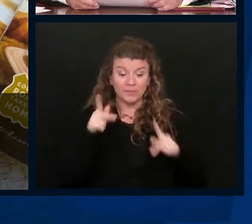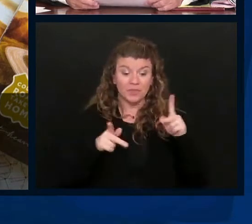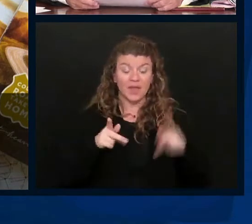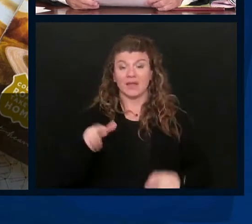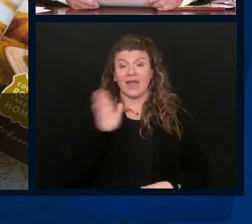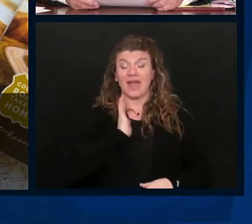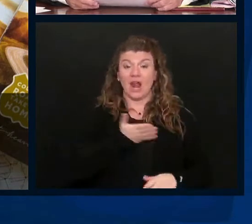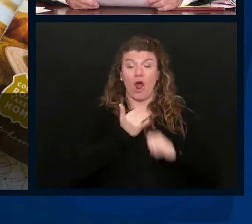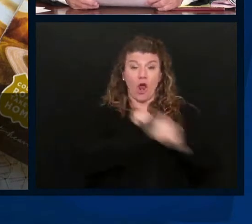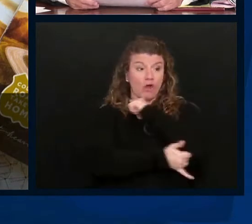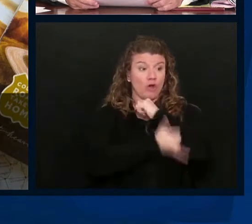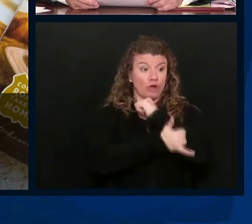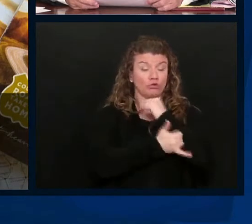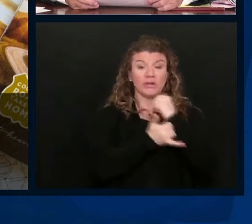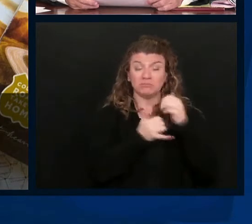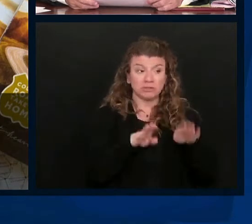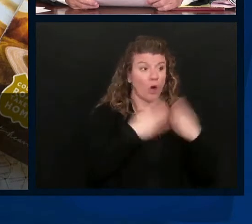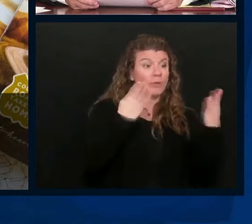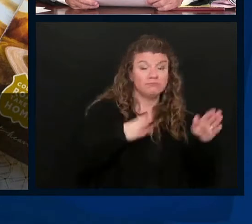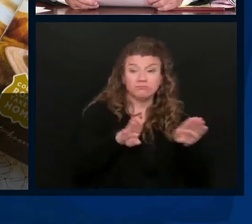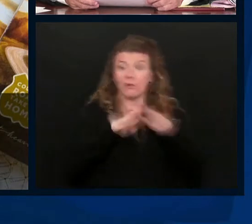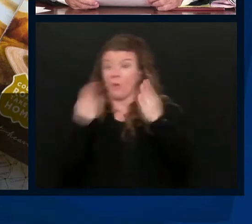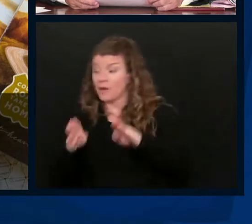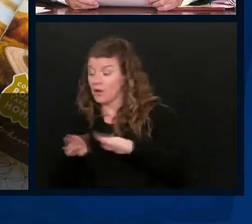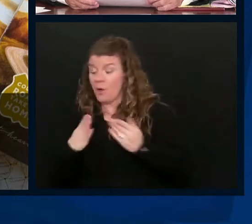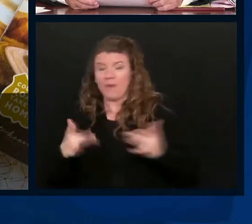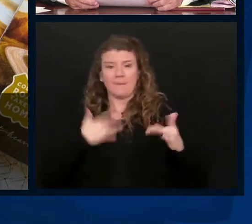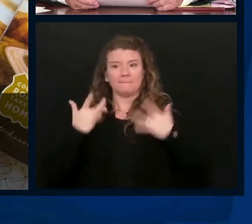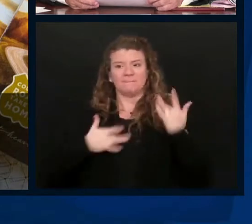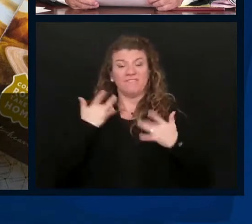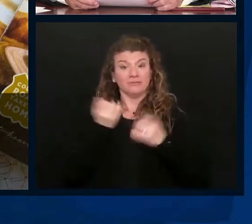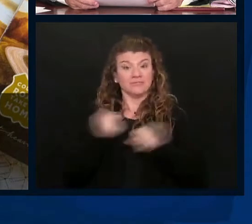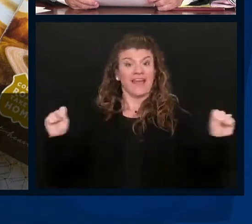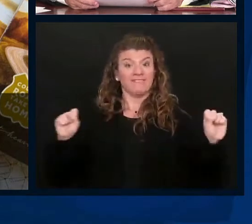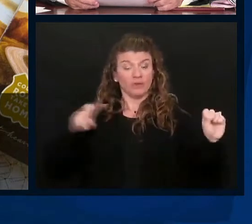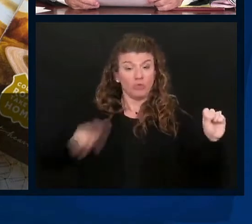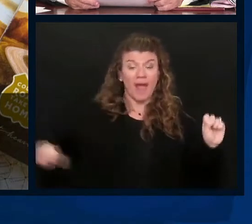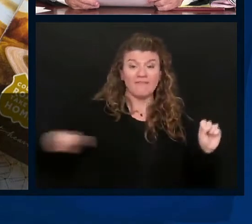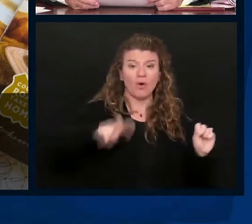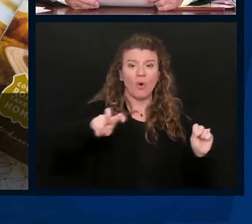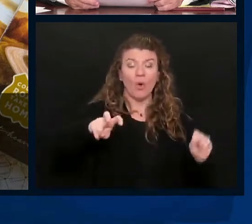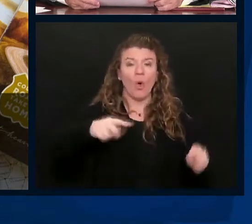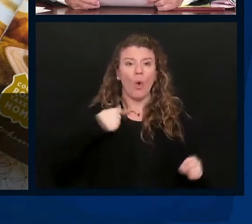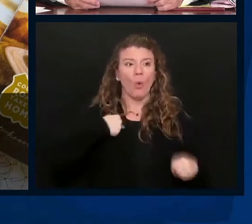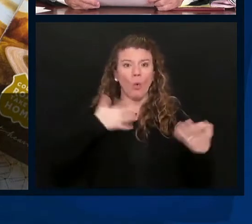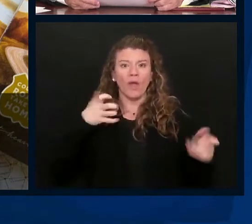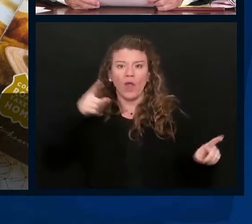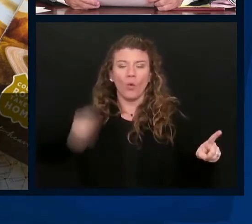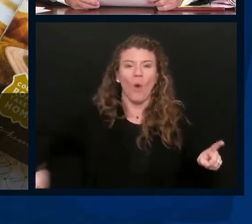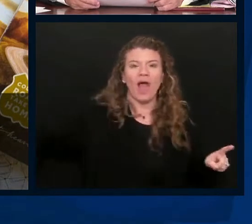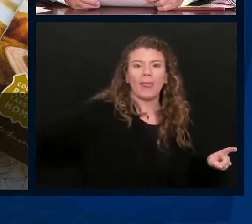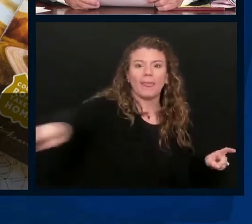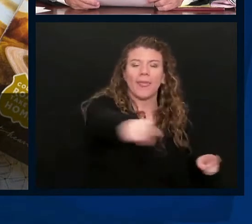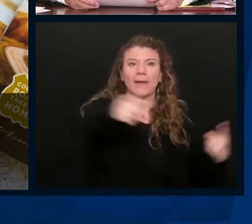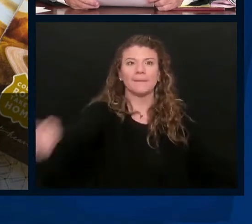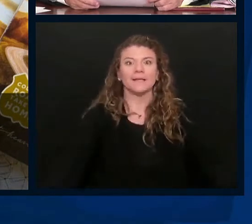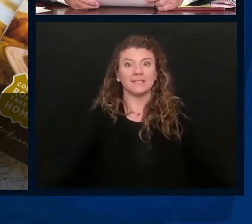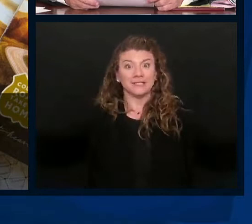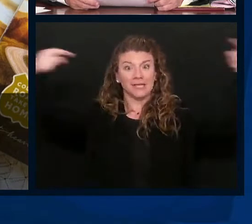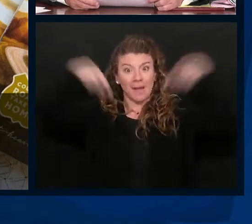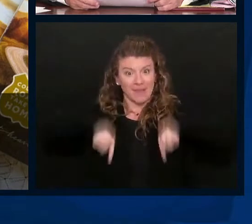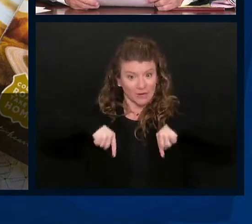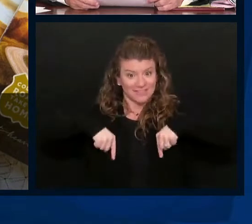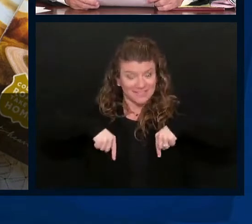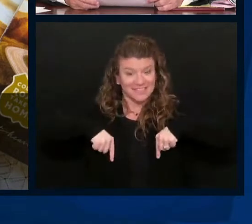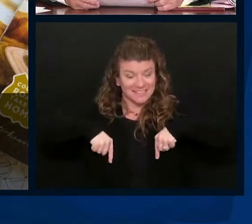continues to open back up and people feel safe to travel, where do we want them to come? We want them to come to West Virginia.